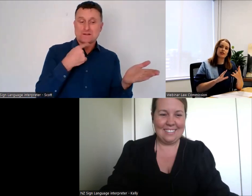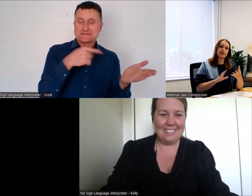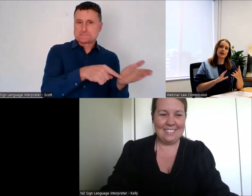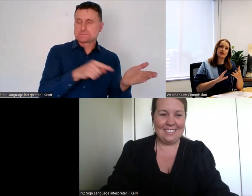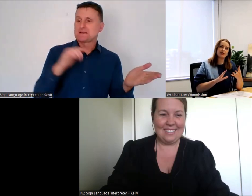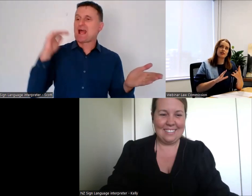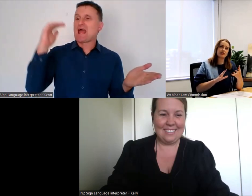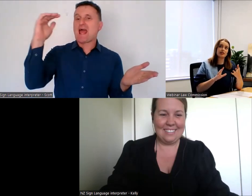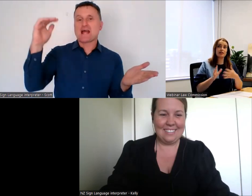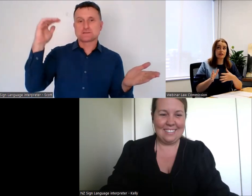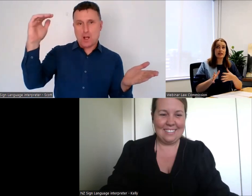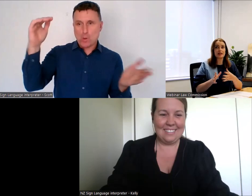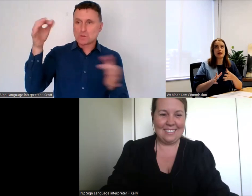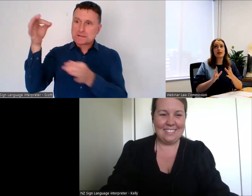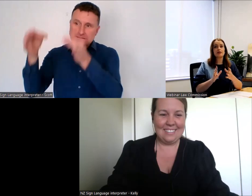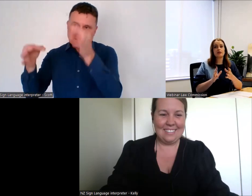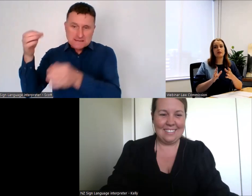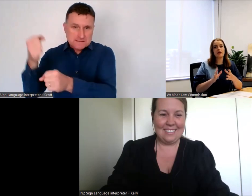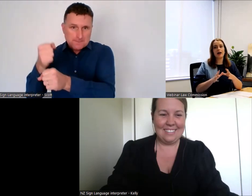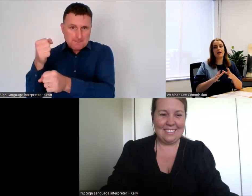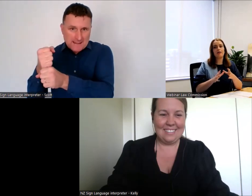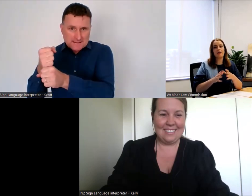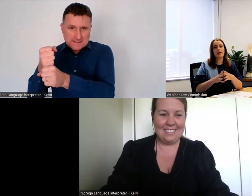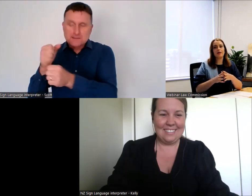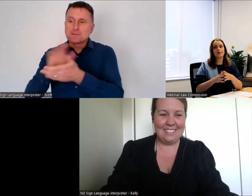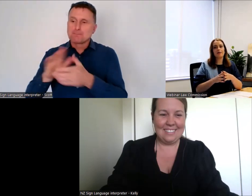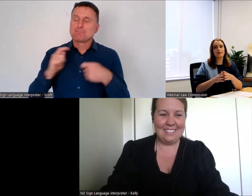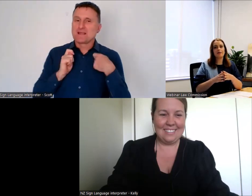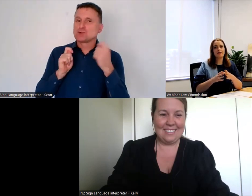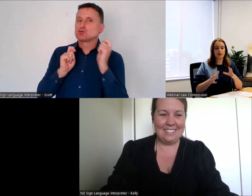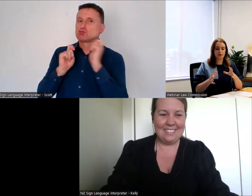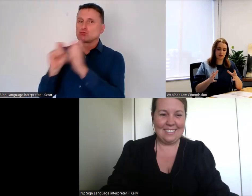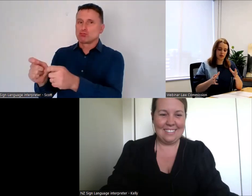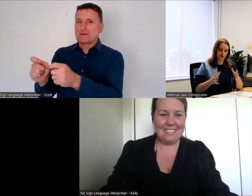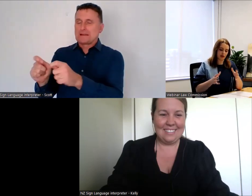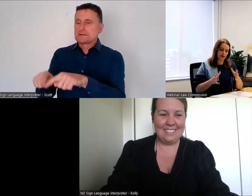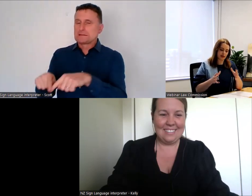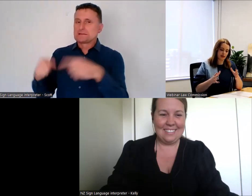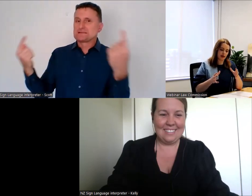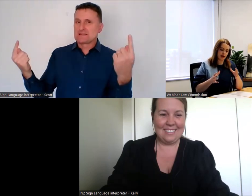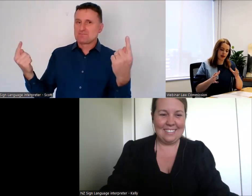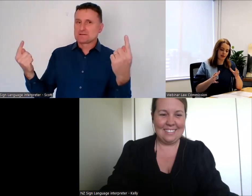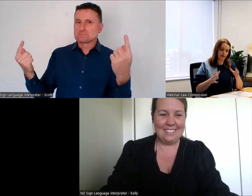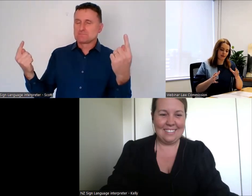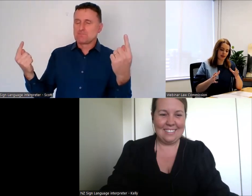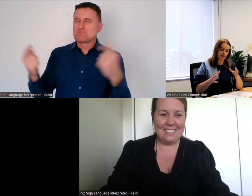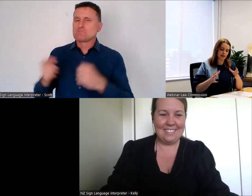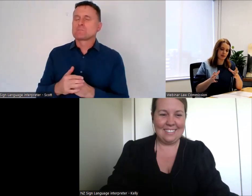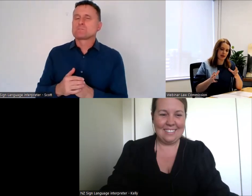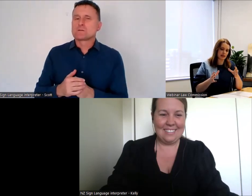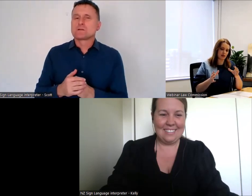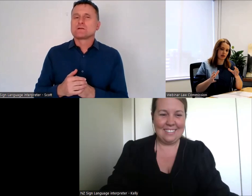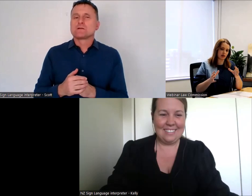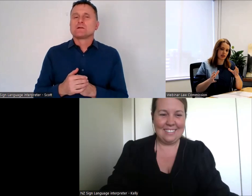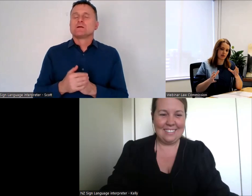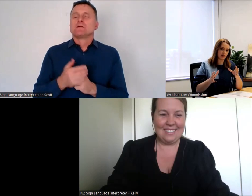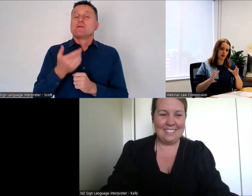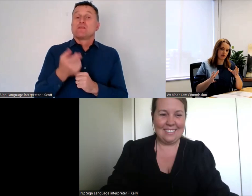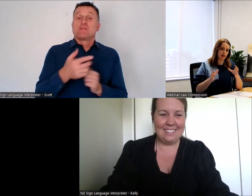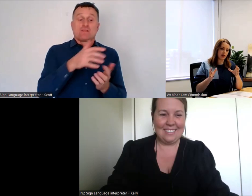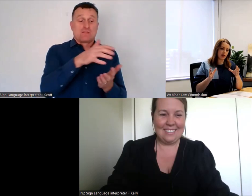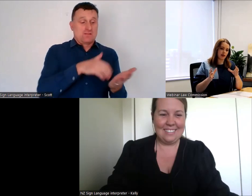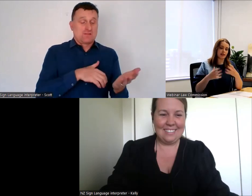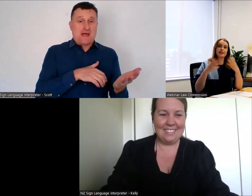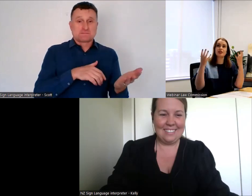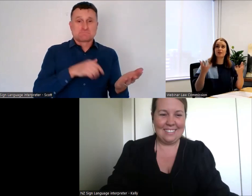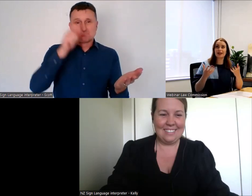the law may treat their decisions differently to how they would otherwise. This is based on a concept